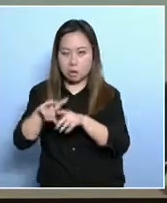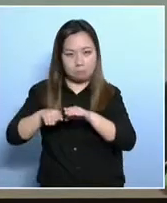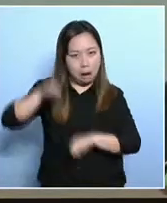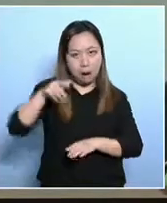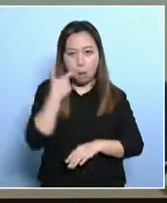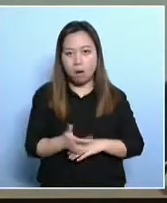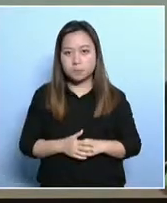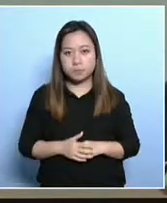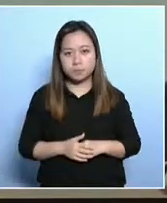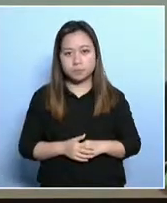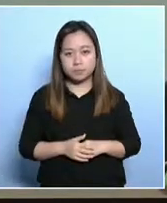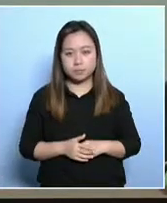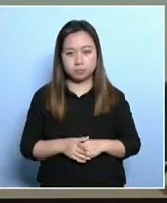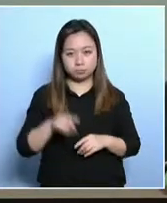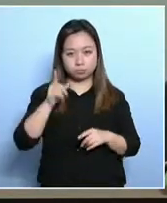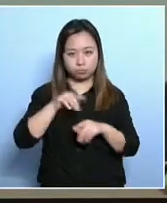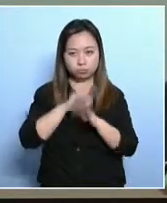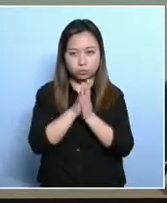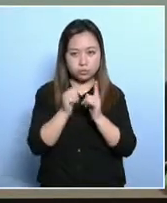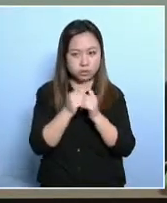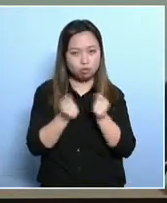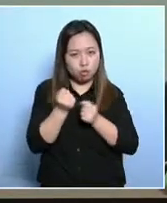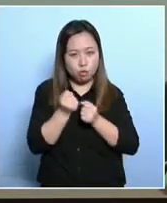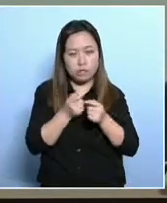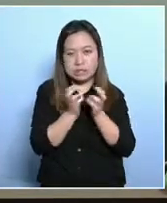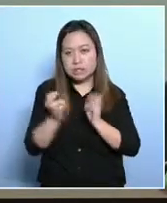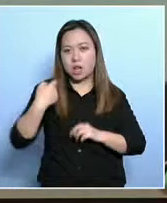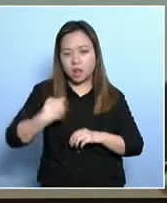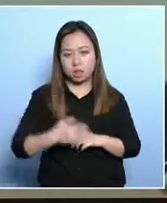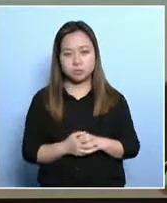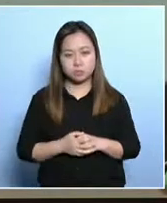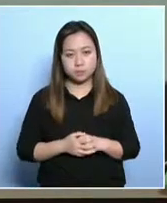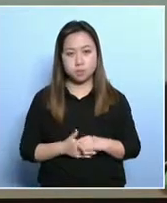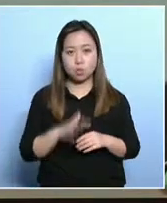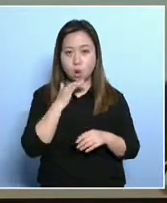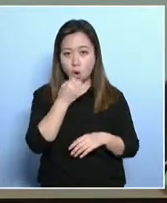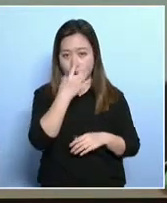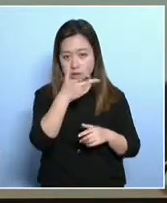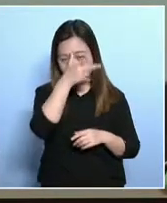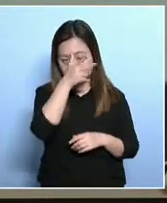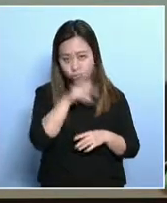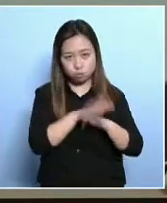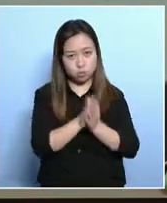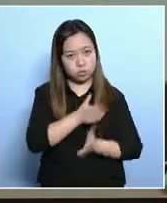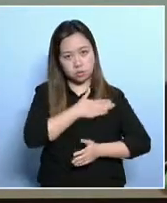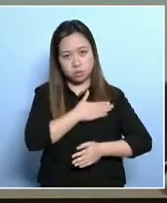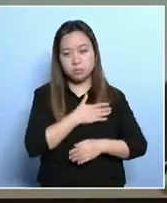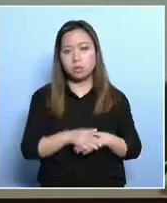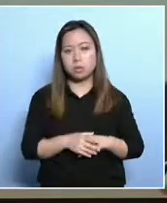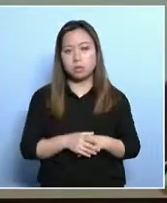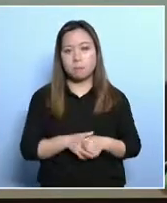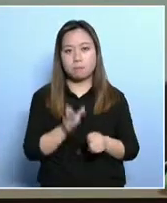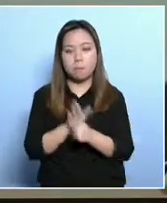increased because of different rates of increase in income.